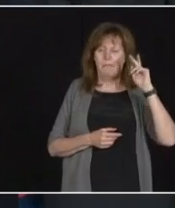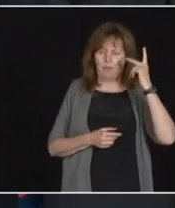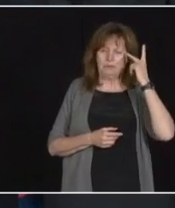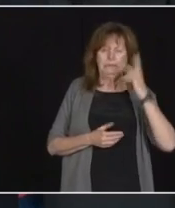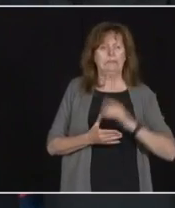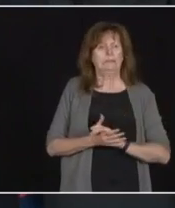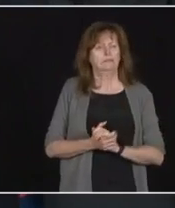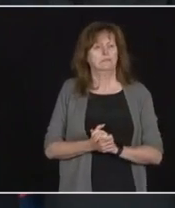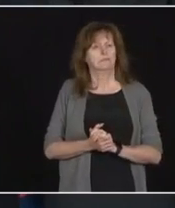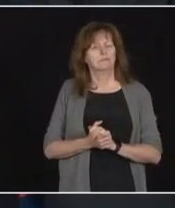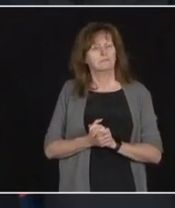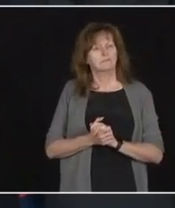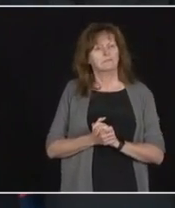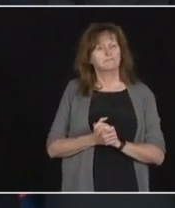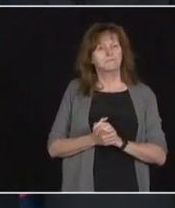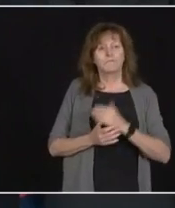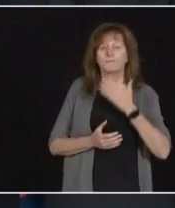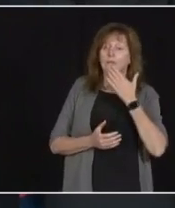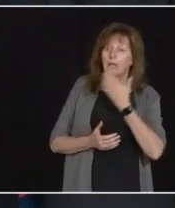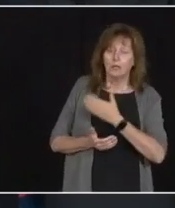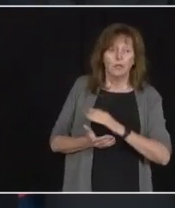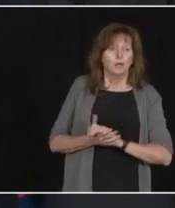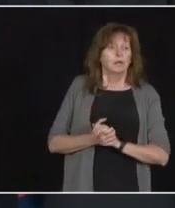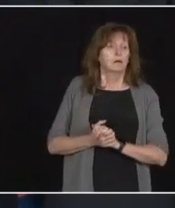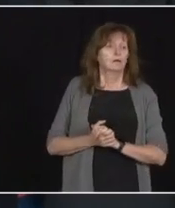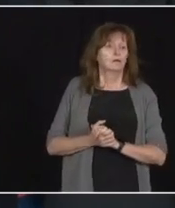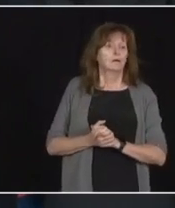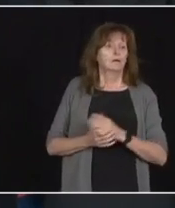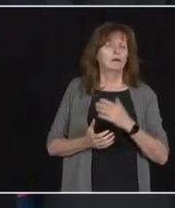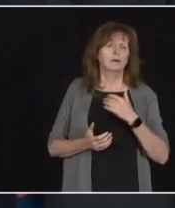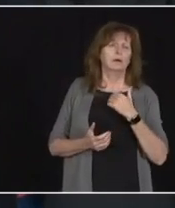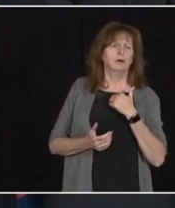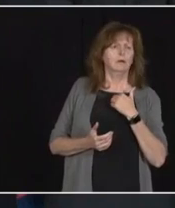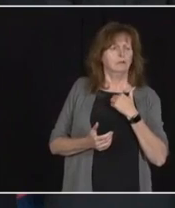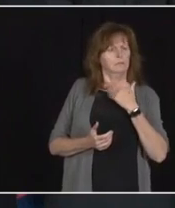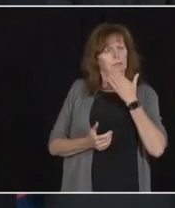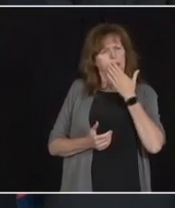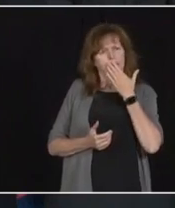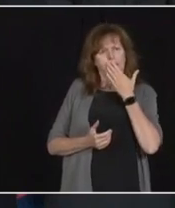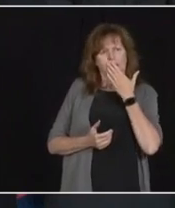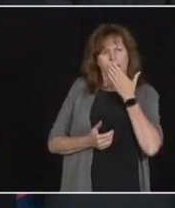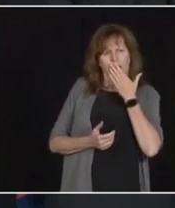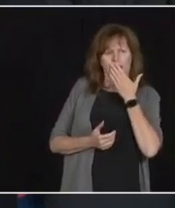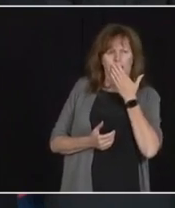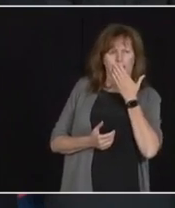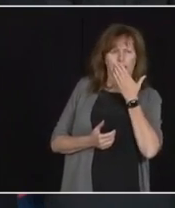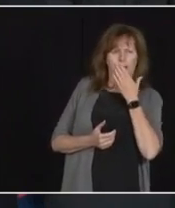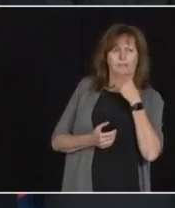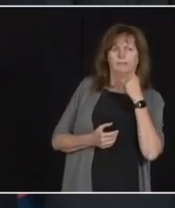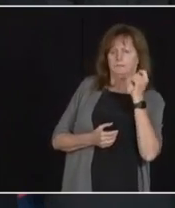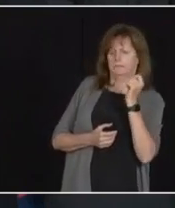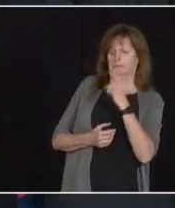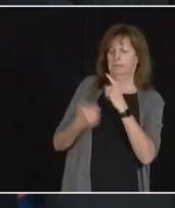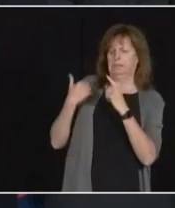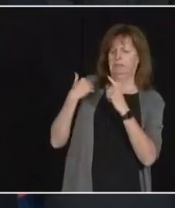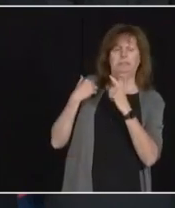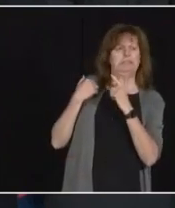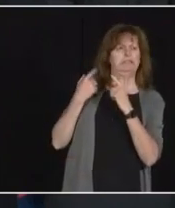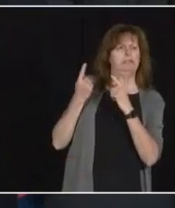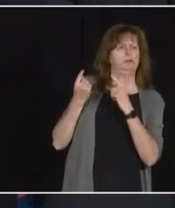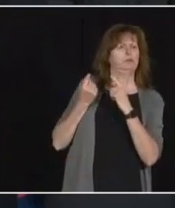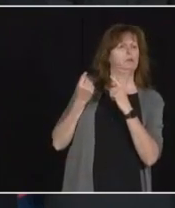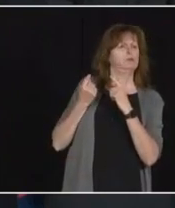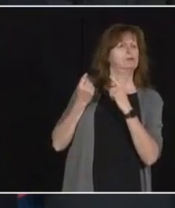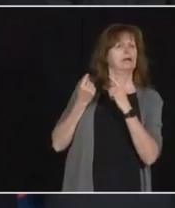today. Thank Thank I want to ask you, actually, your comments on Tuesday that you don't and have never believed in cutting police